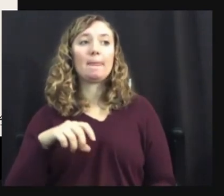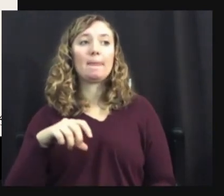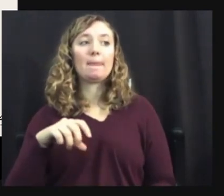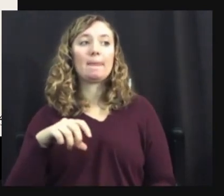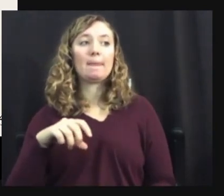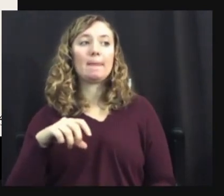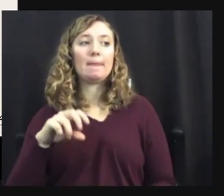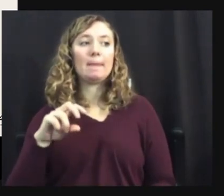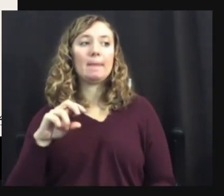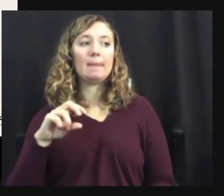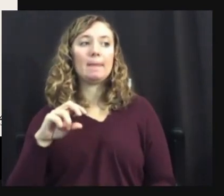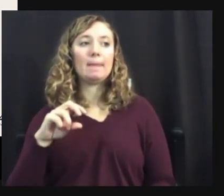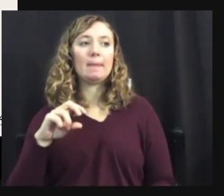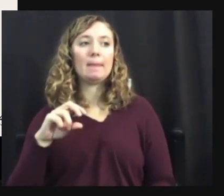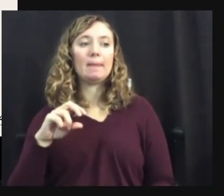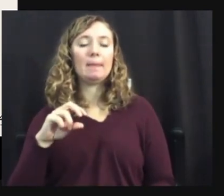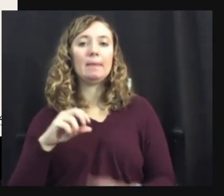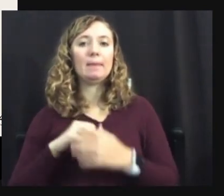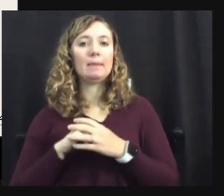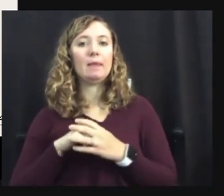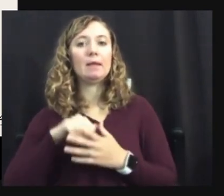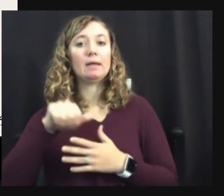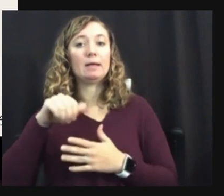next is, um,